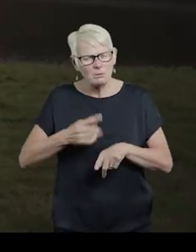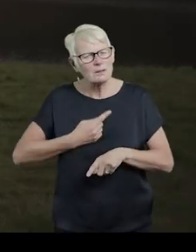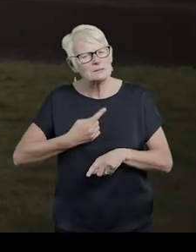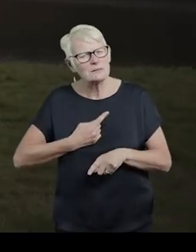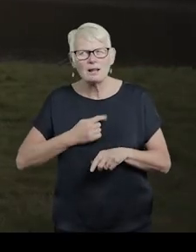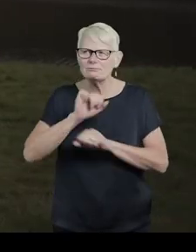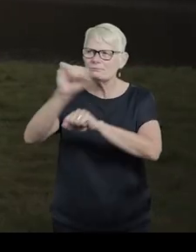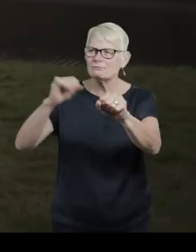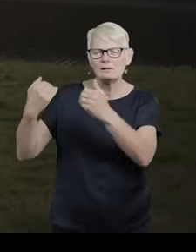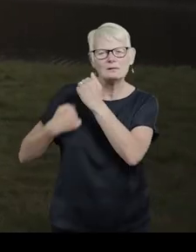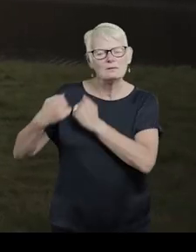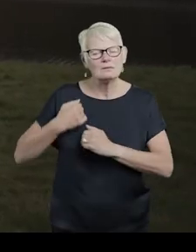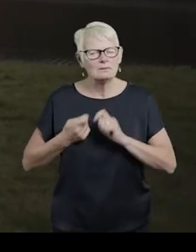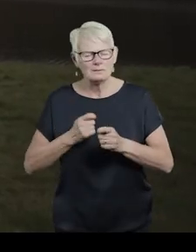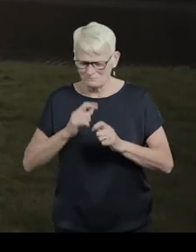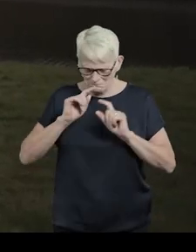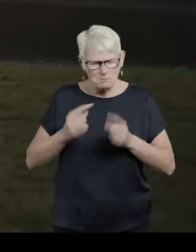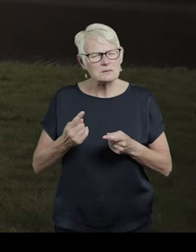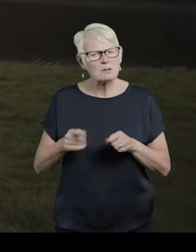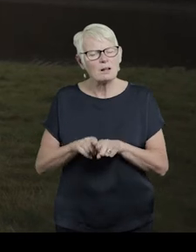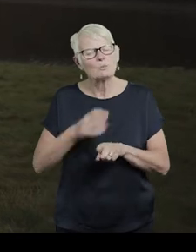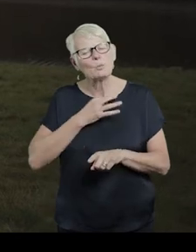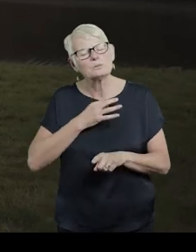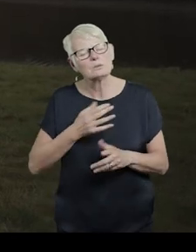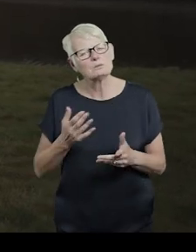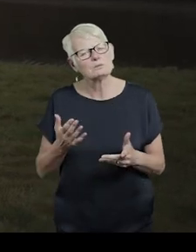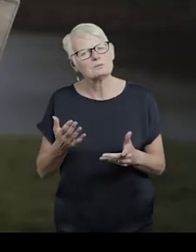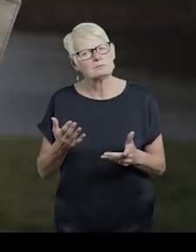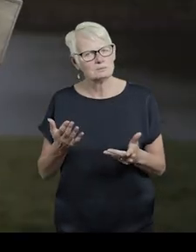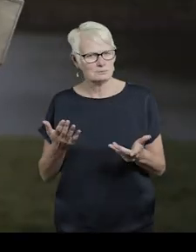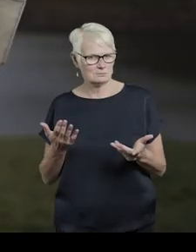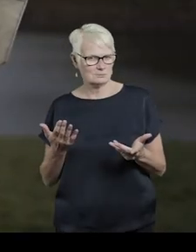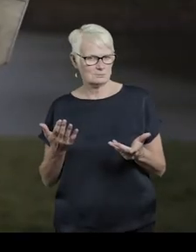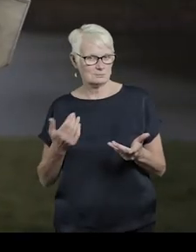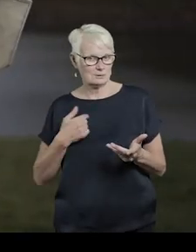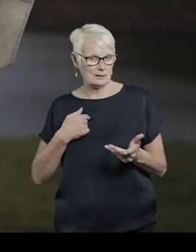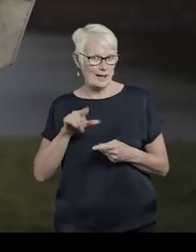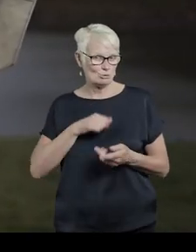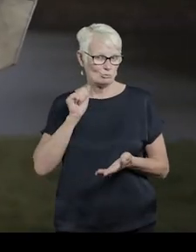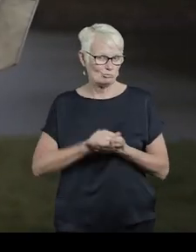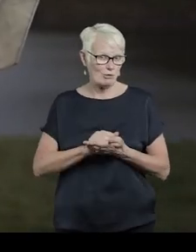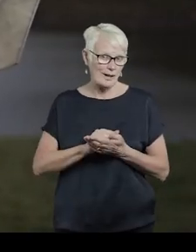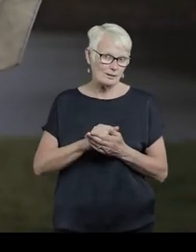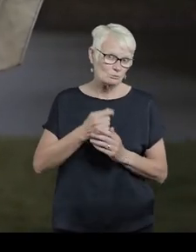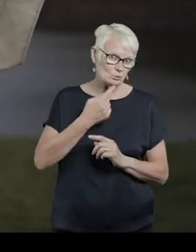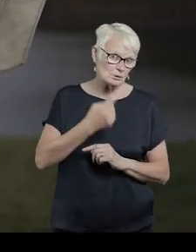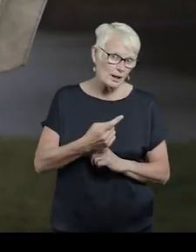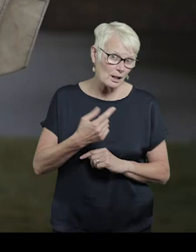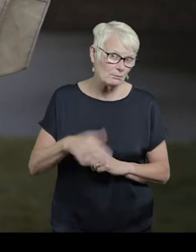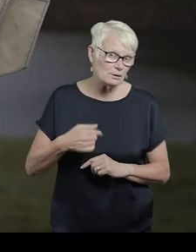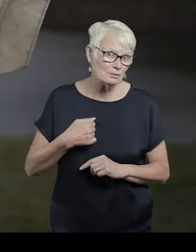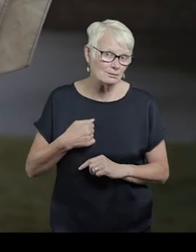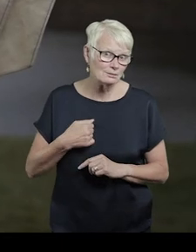myself into shapes impossible like water. Did I choose wisely, telling